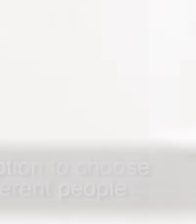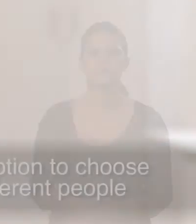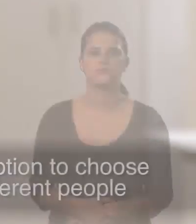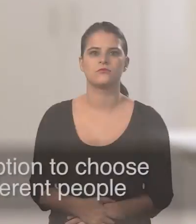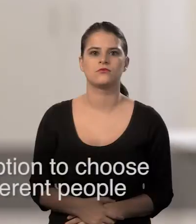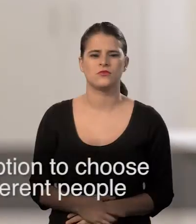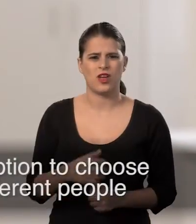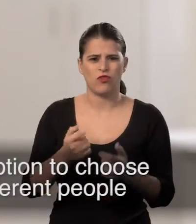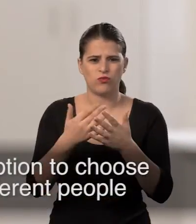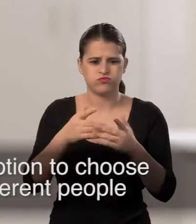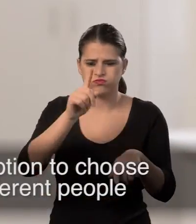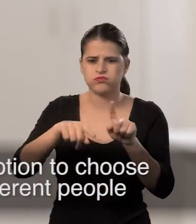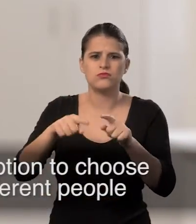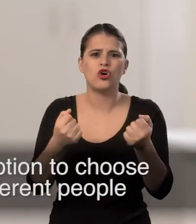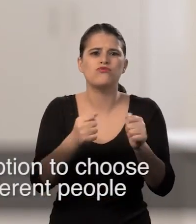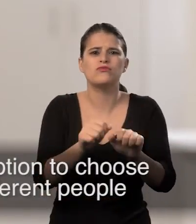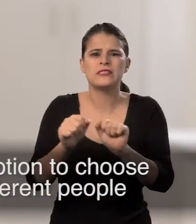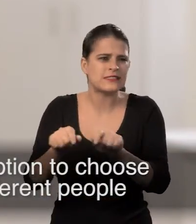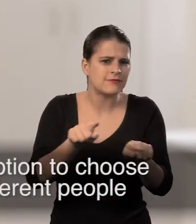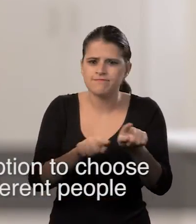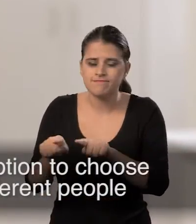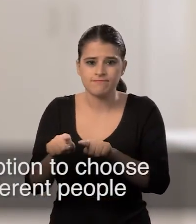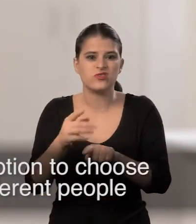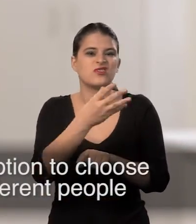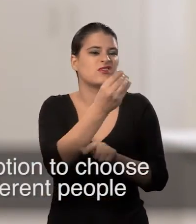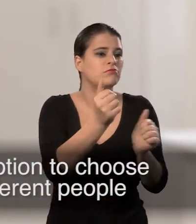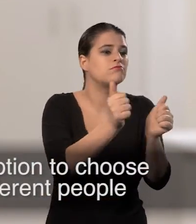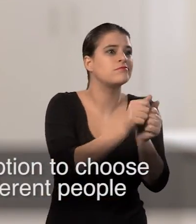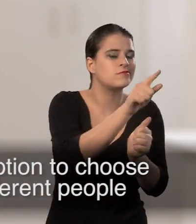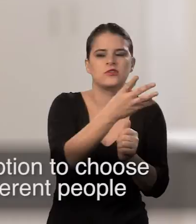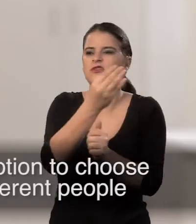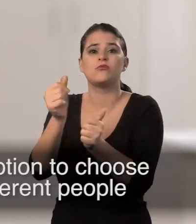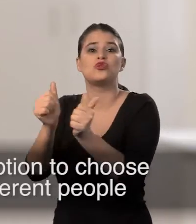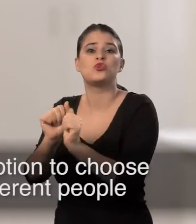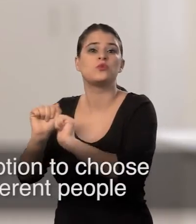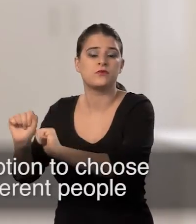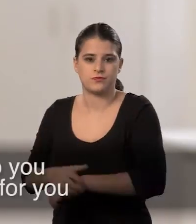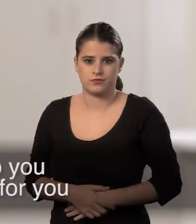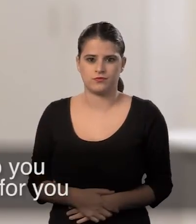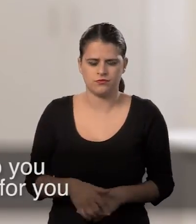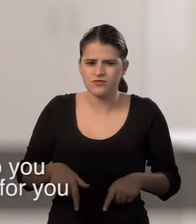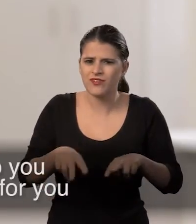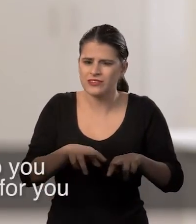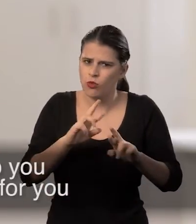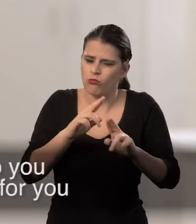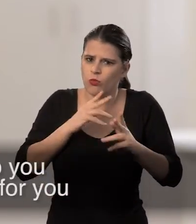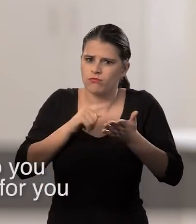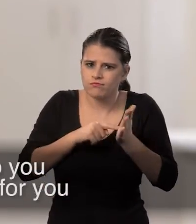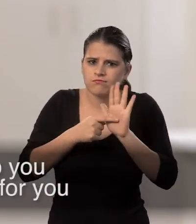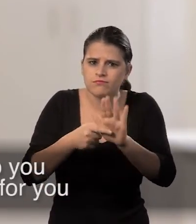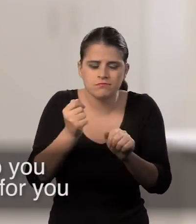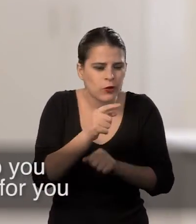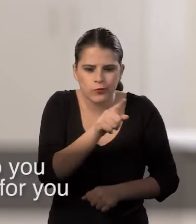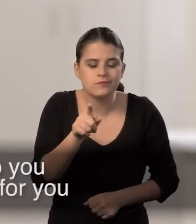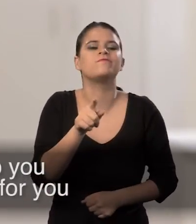There are lots of methods of contraception to choose from and different types will suit different people. Hopefully, this video